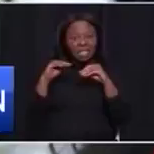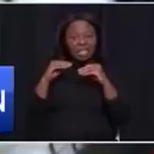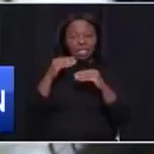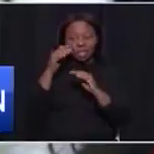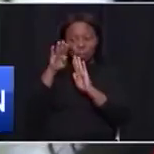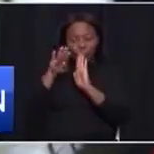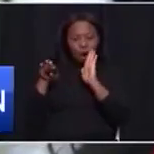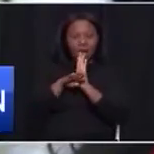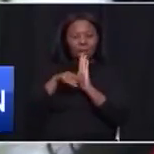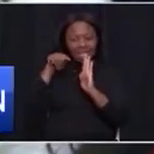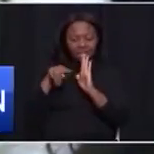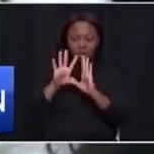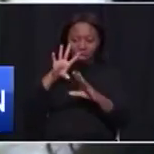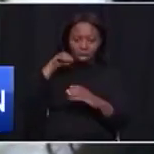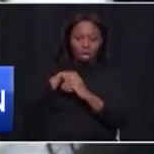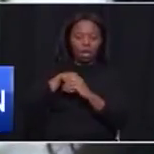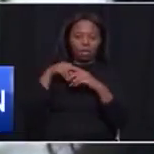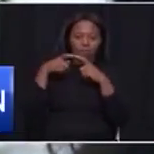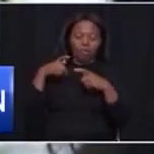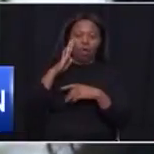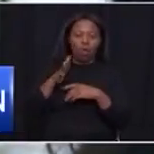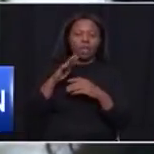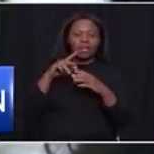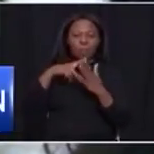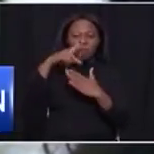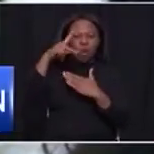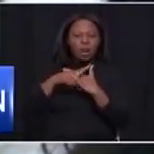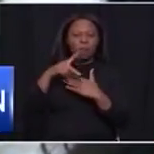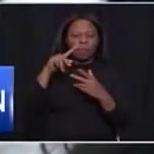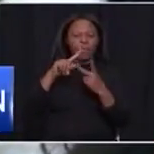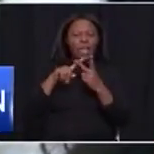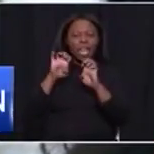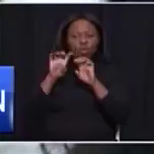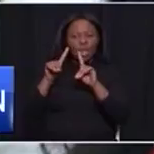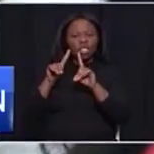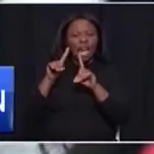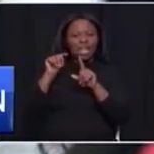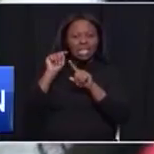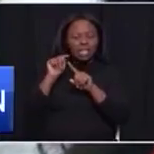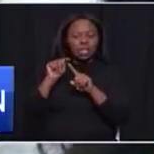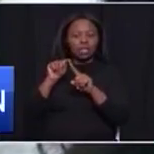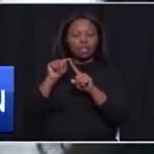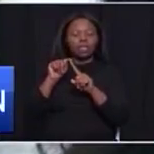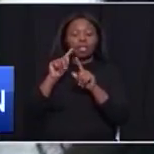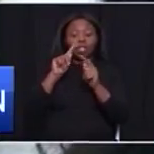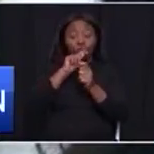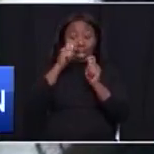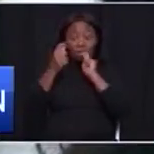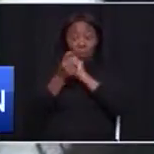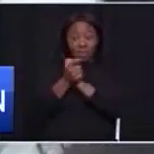So skills development initiatives and educational outcomes must support the transformation